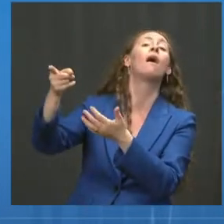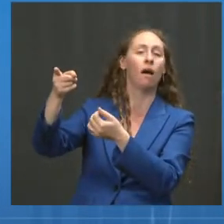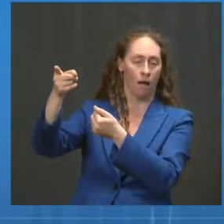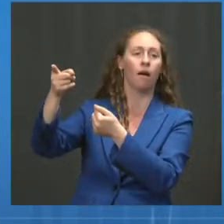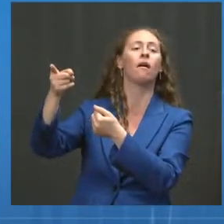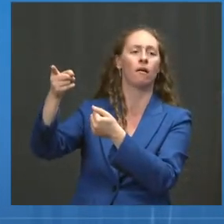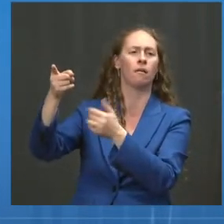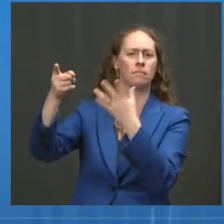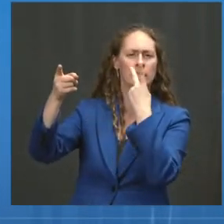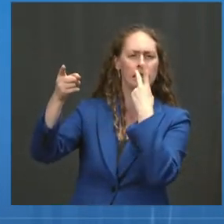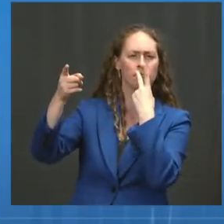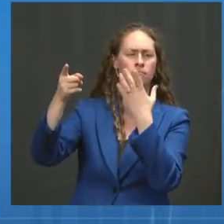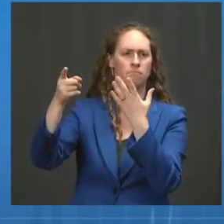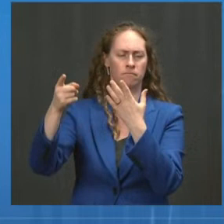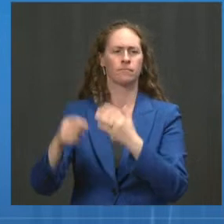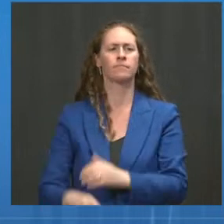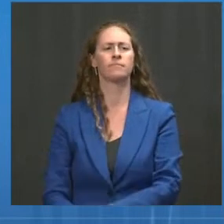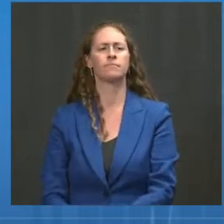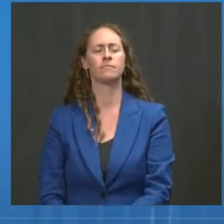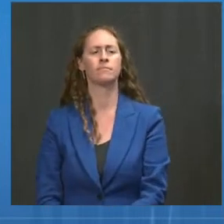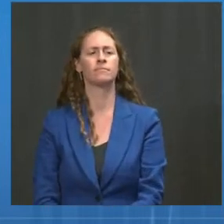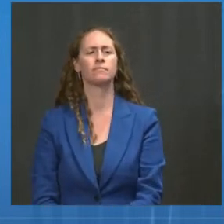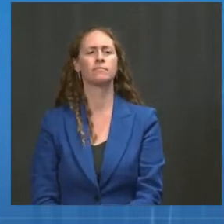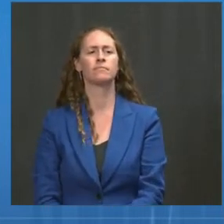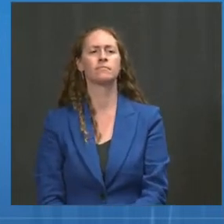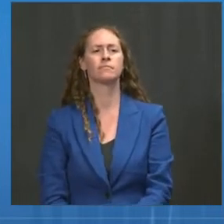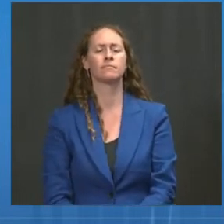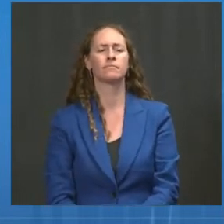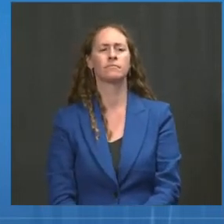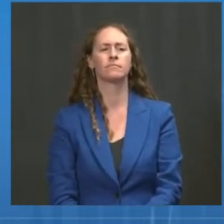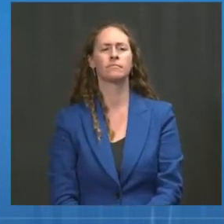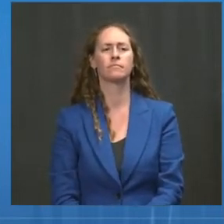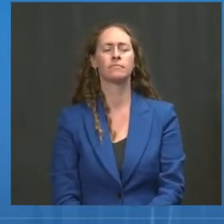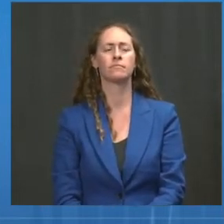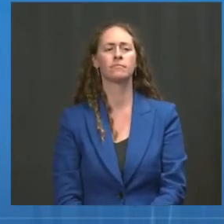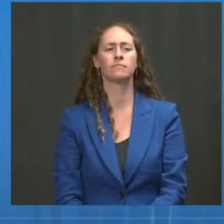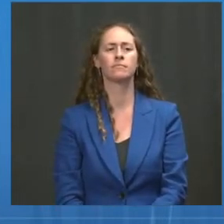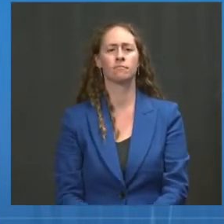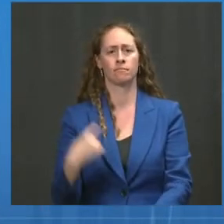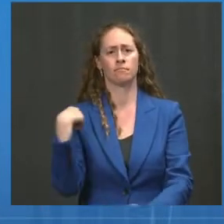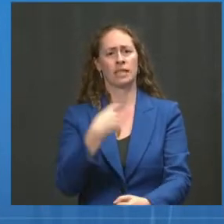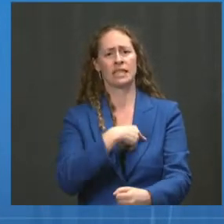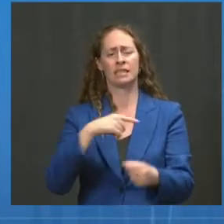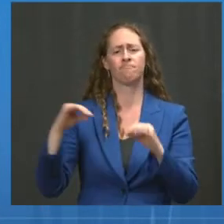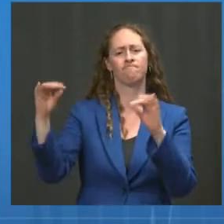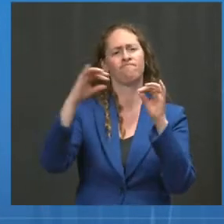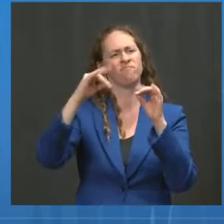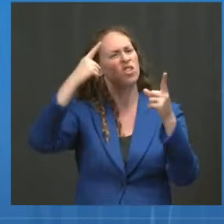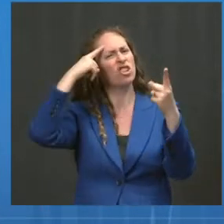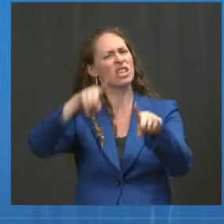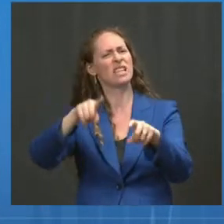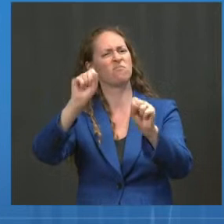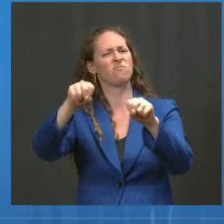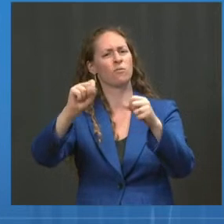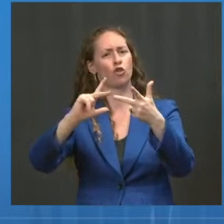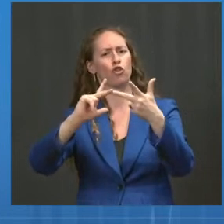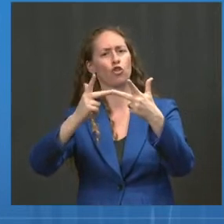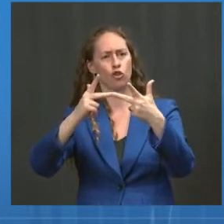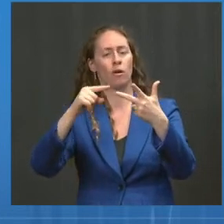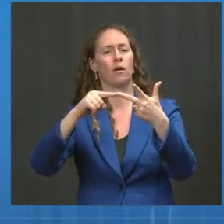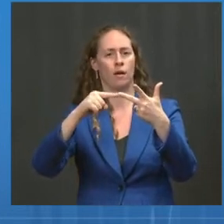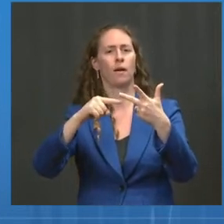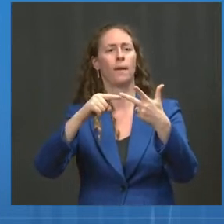of Community Immunization Practices, is that we believe that that third dose will ultimately be needed to provide